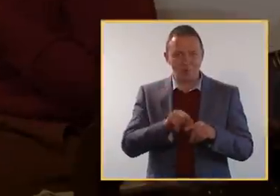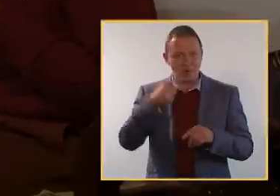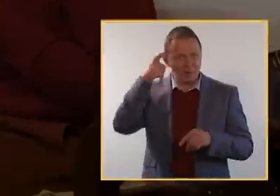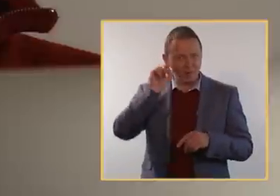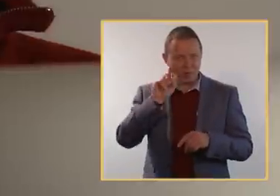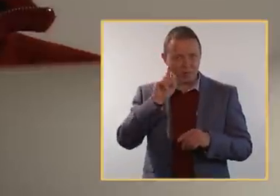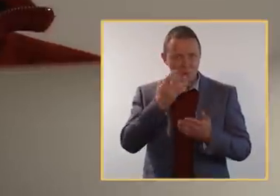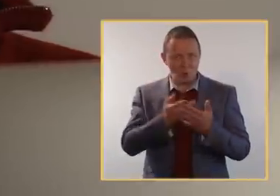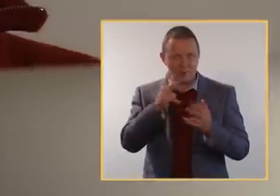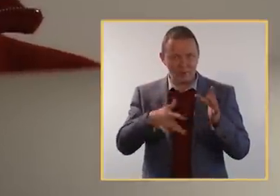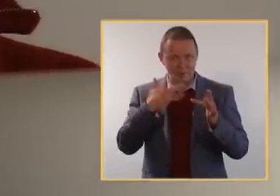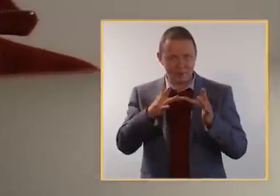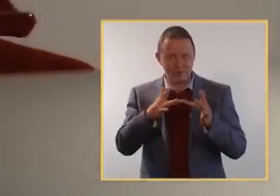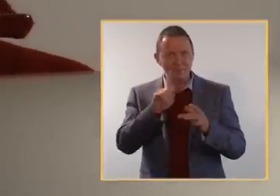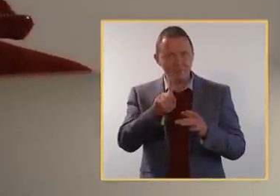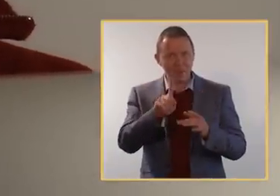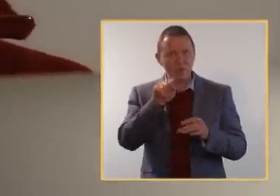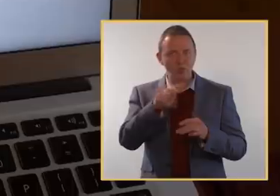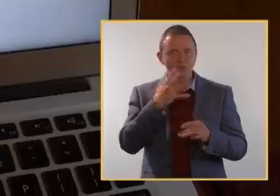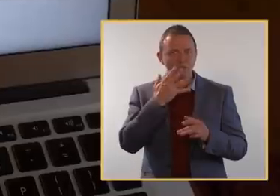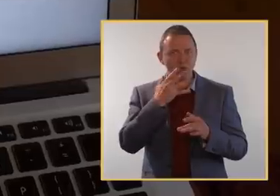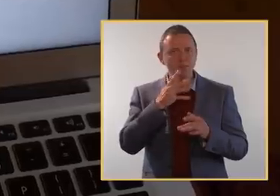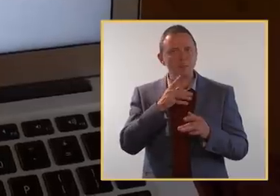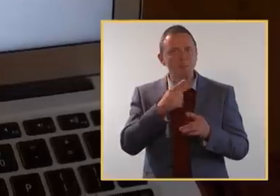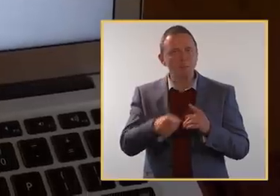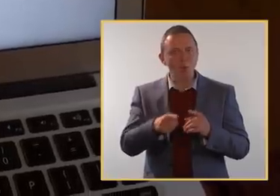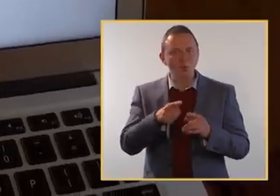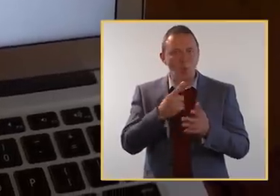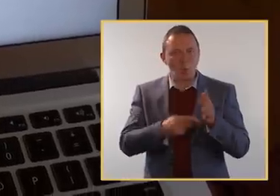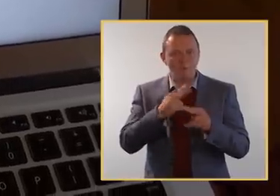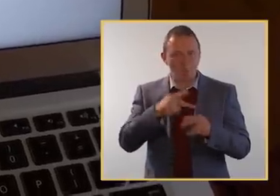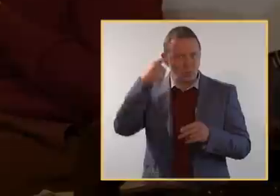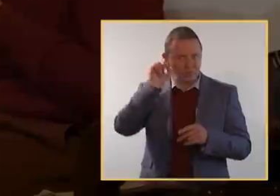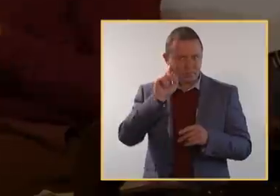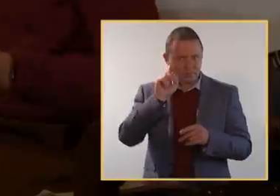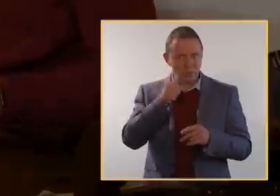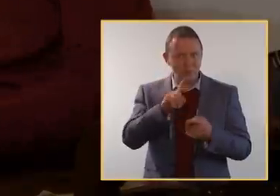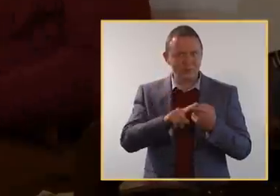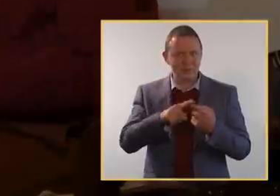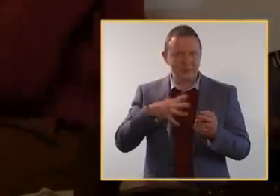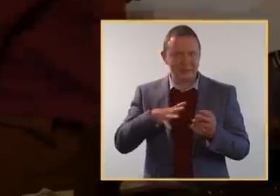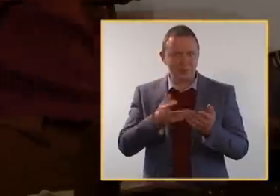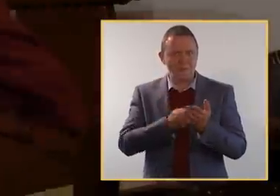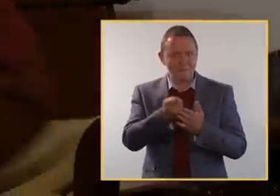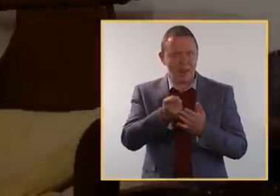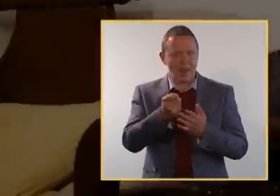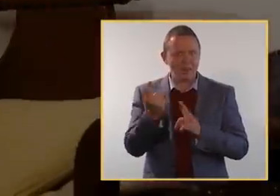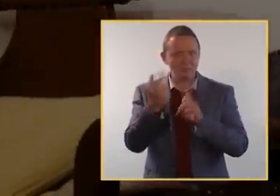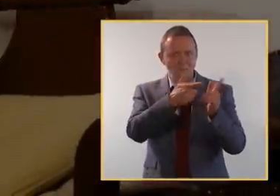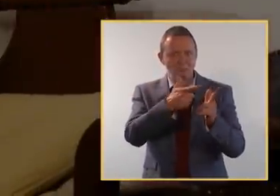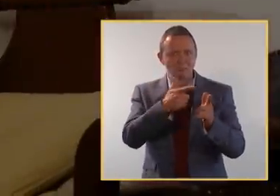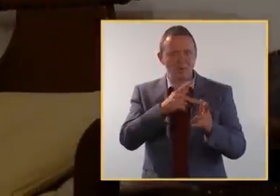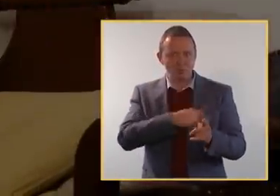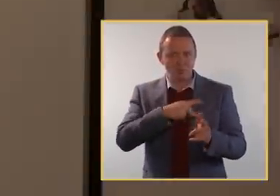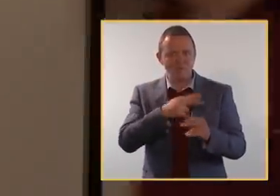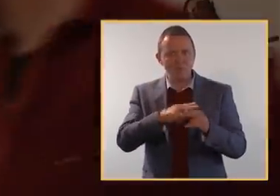cheaper prices for individual hearing aids online, but those prices are likely to be just for the device. You'll still need to pay a qualified